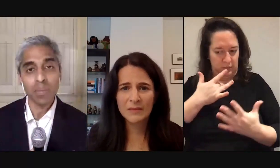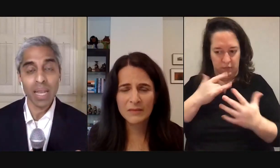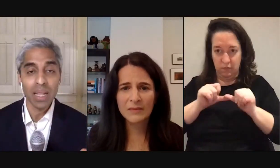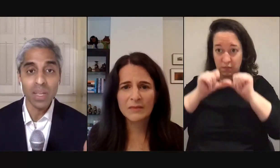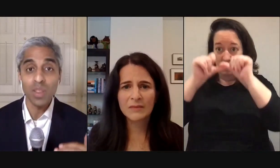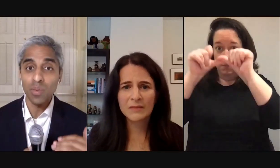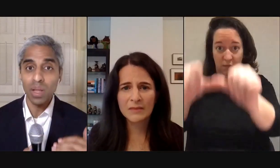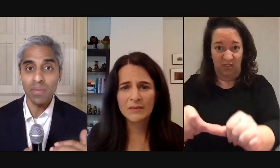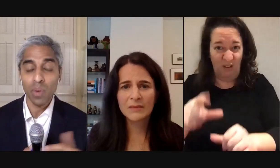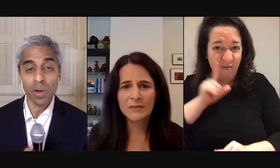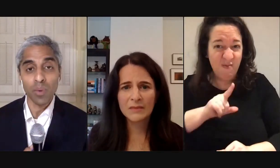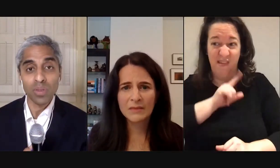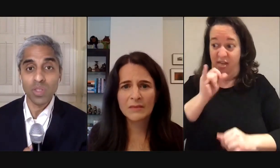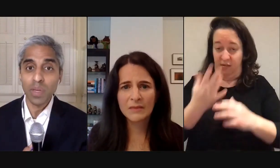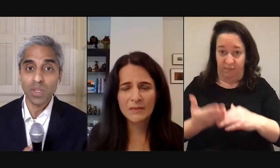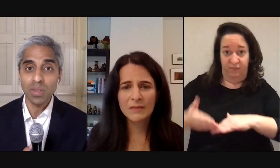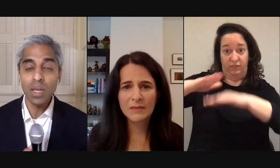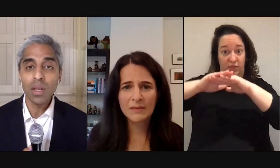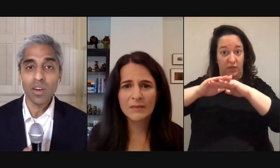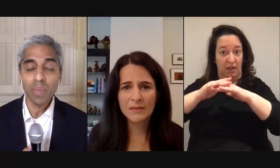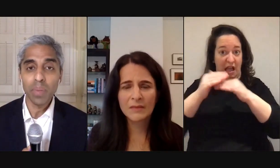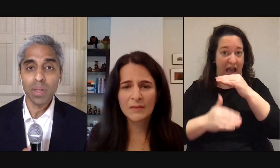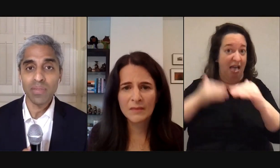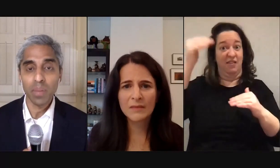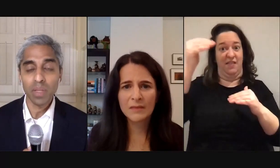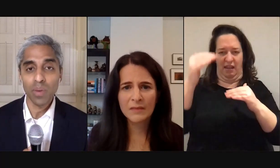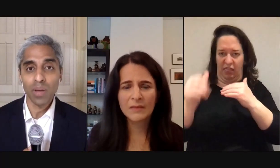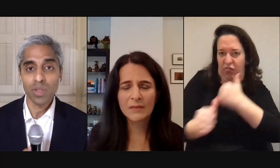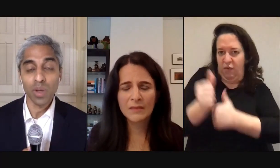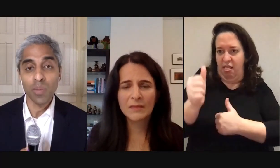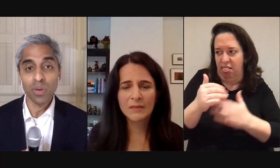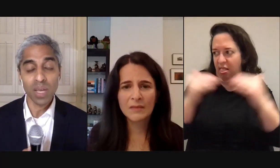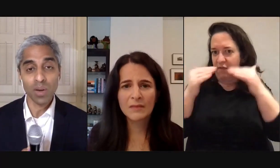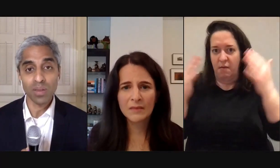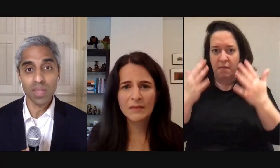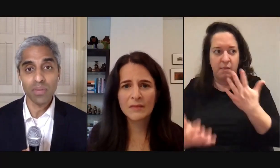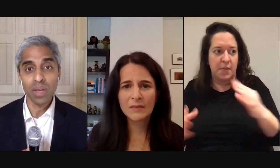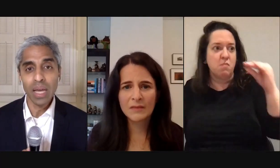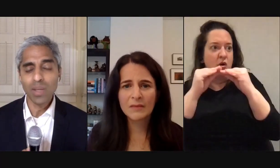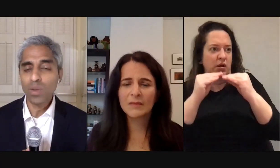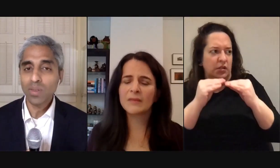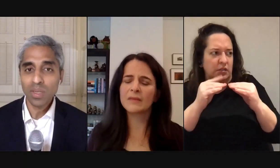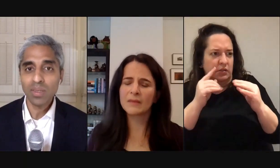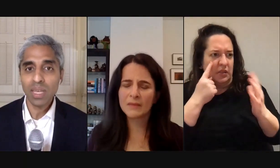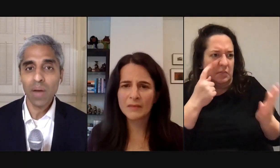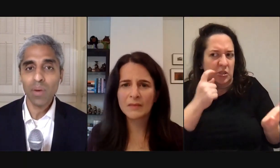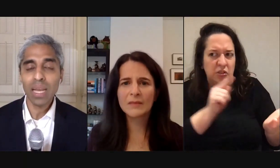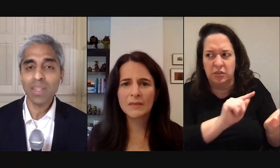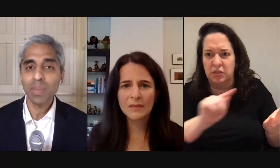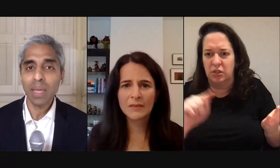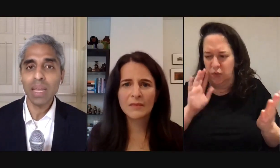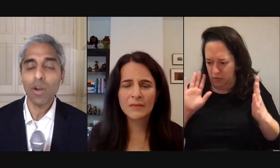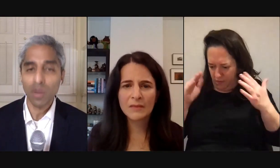accompanied by an elevated threat level where you're more suspicious of people and developments around you where you're more centered on self and you can start to see